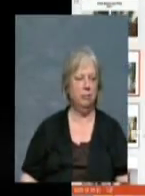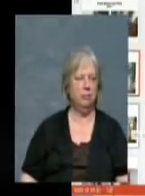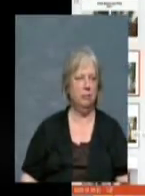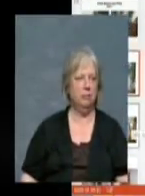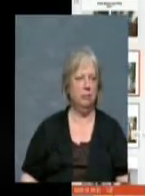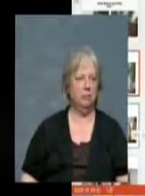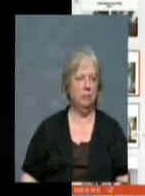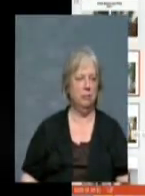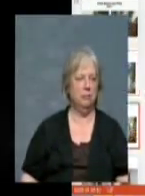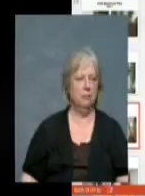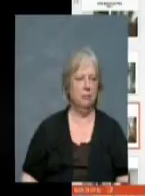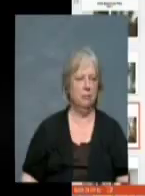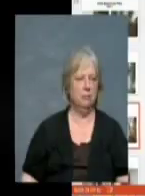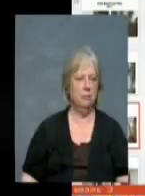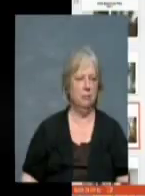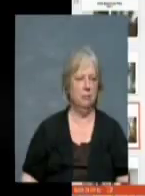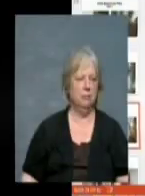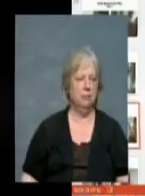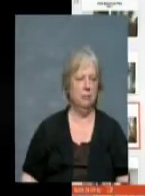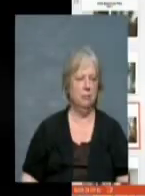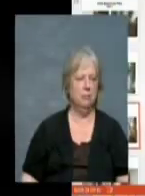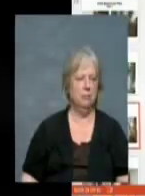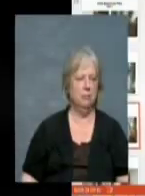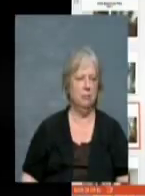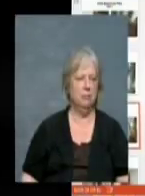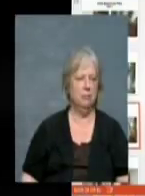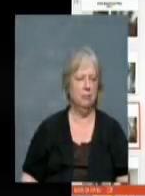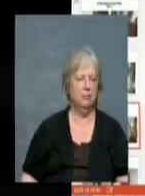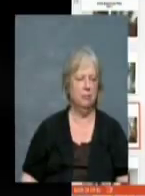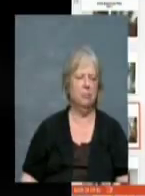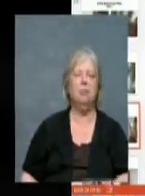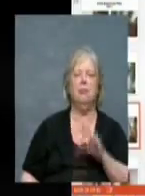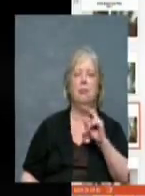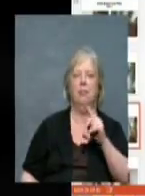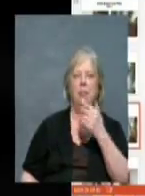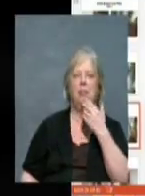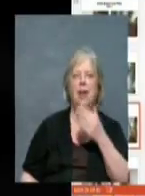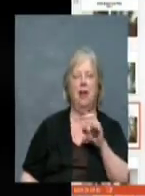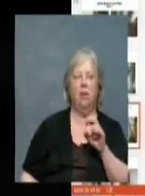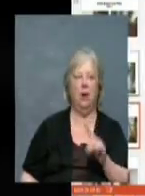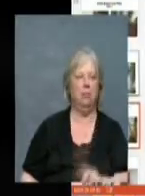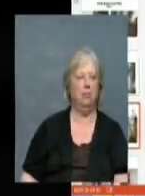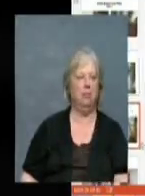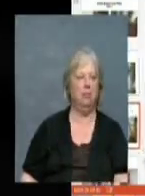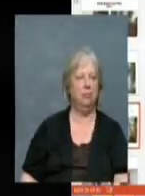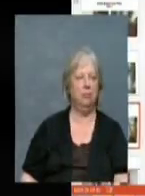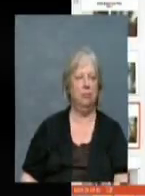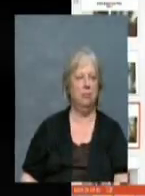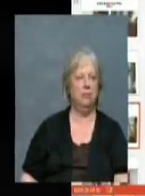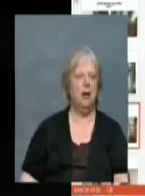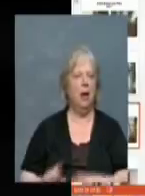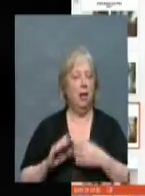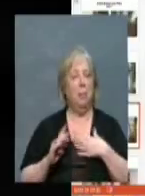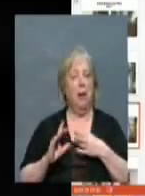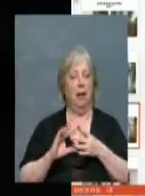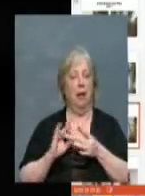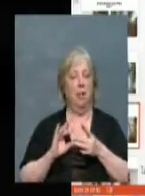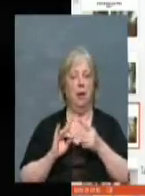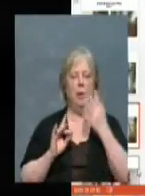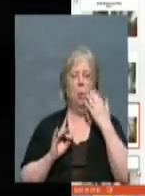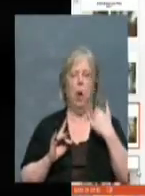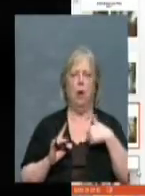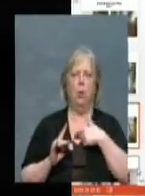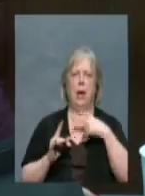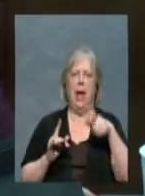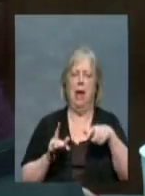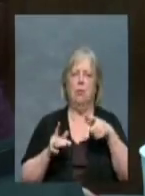Can you switch it? Yes. Okay, thank you, Ed. Sorry. The comment that I have, why do we have to